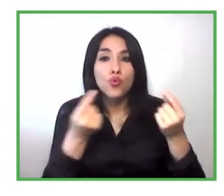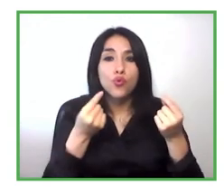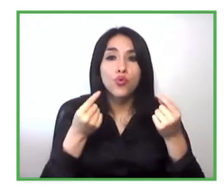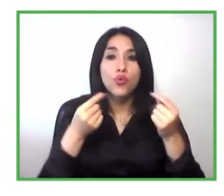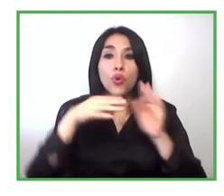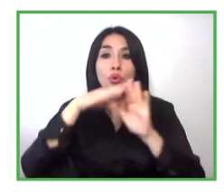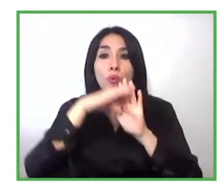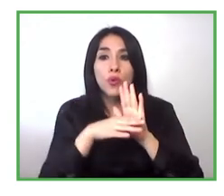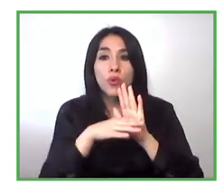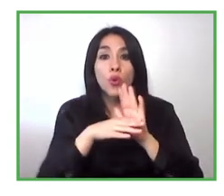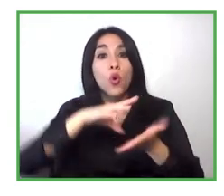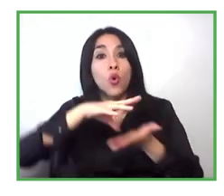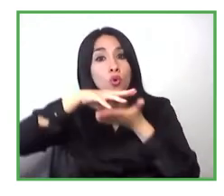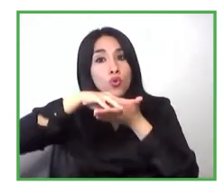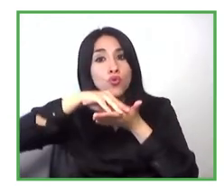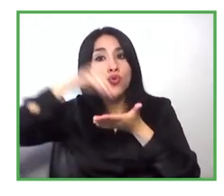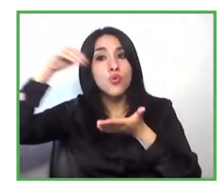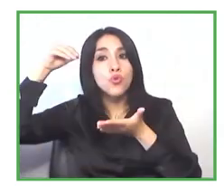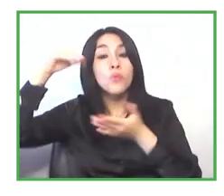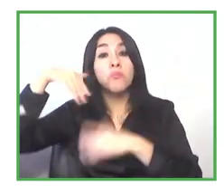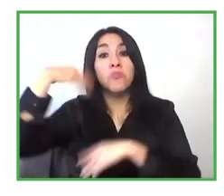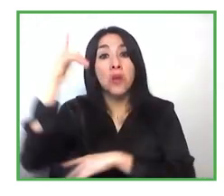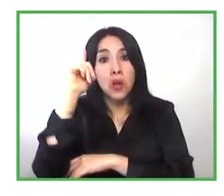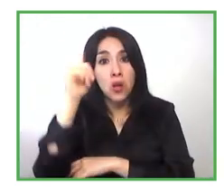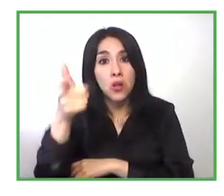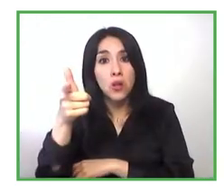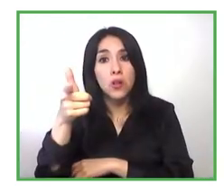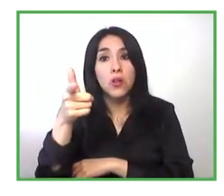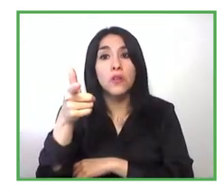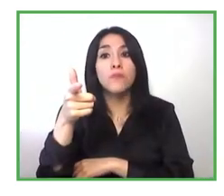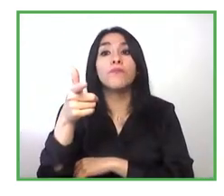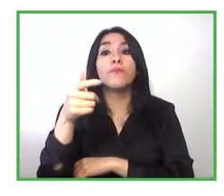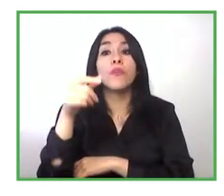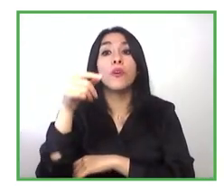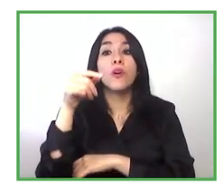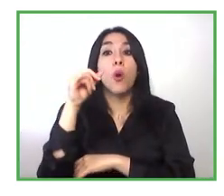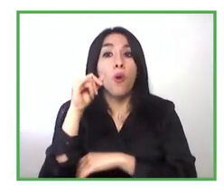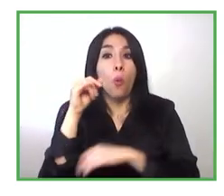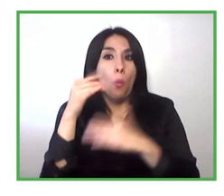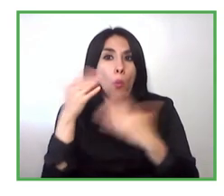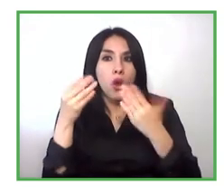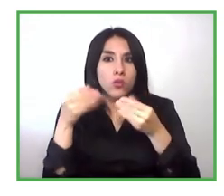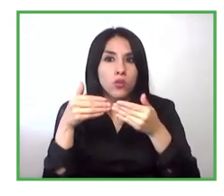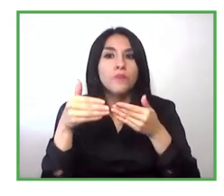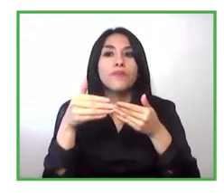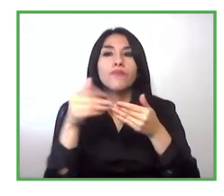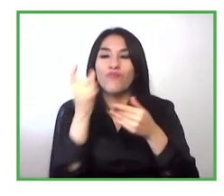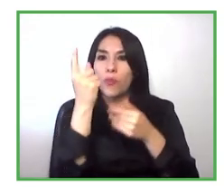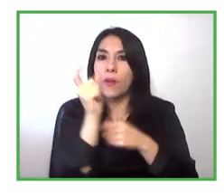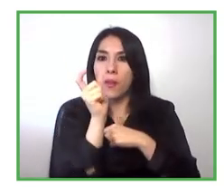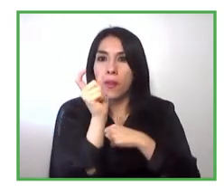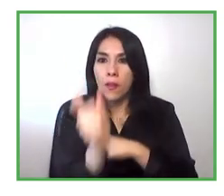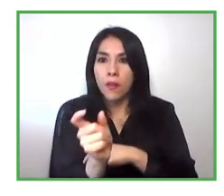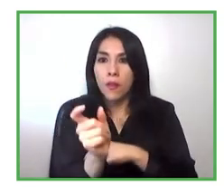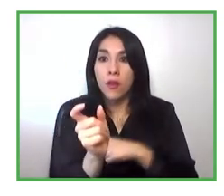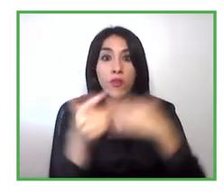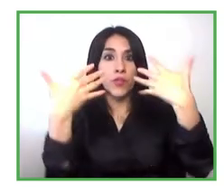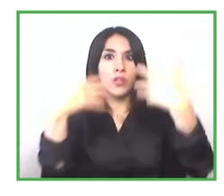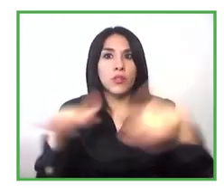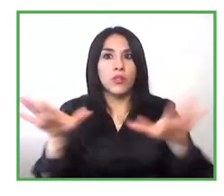are trained and after they completed their training they join a alumni community